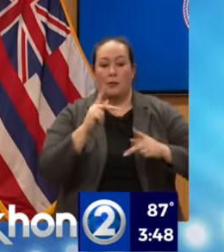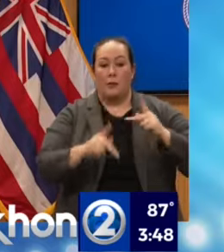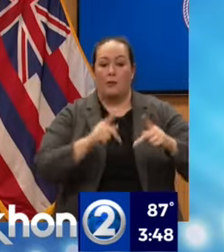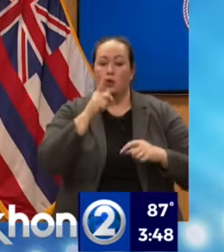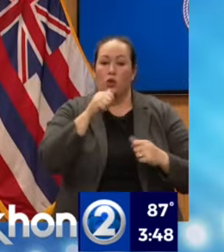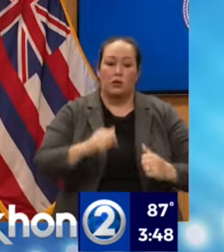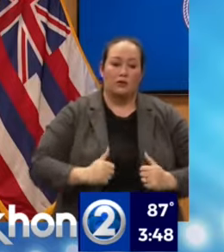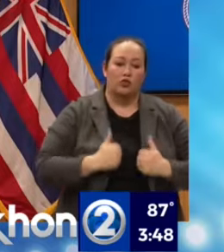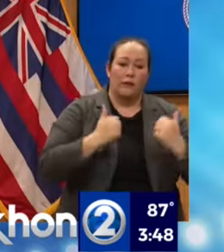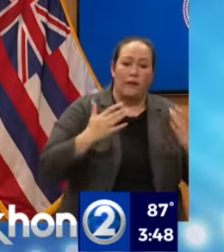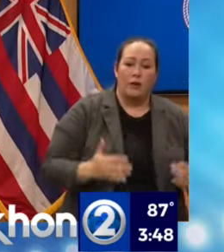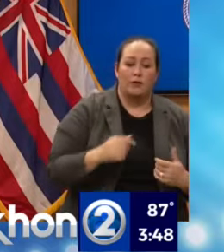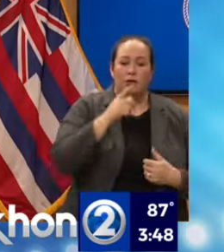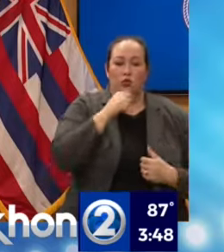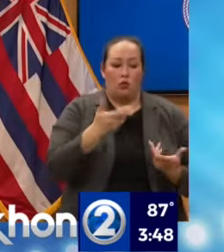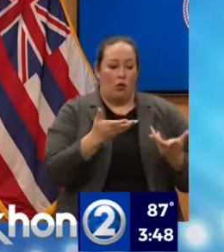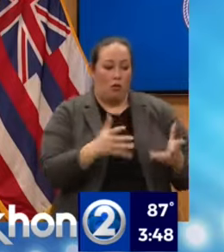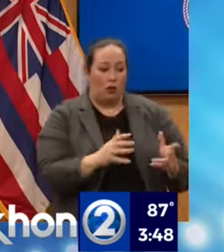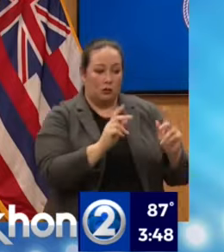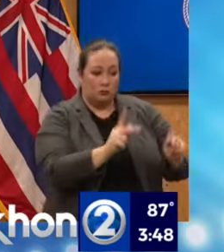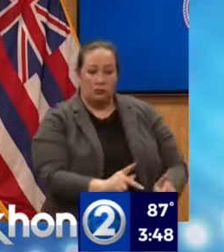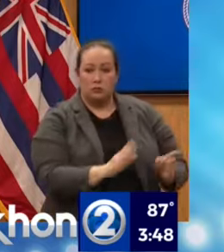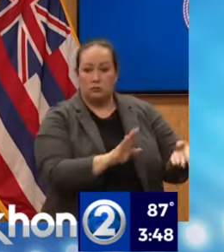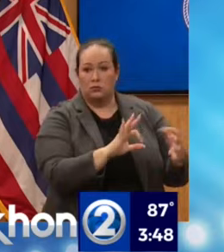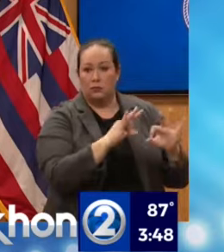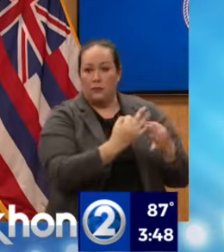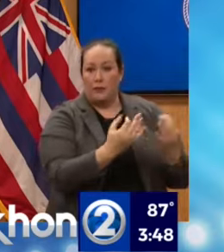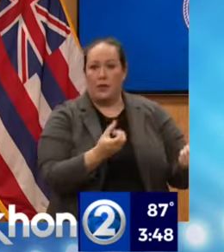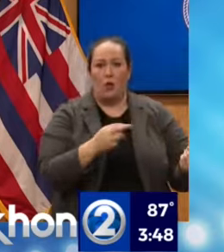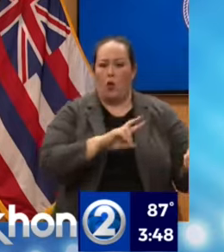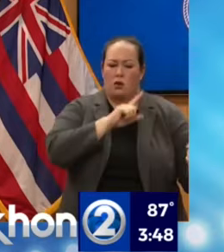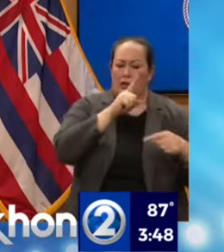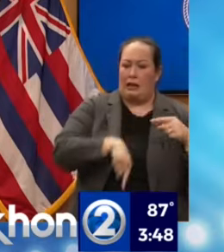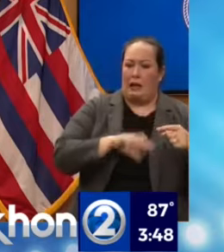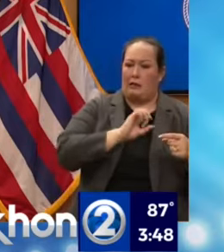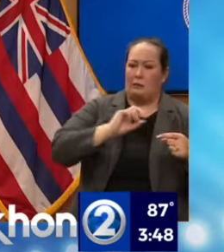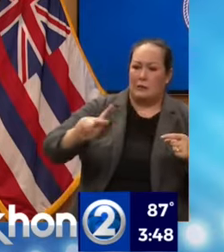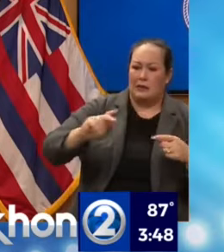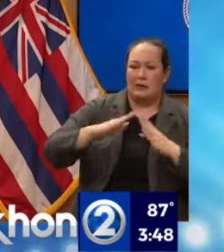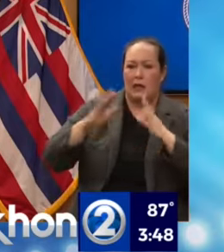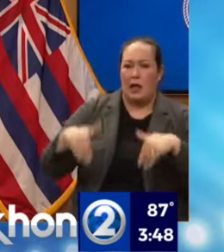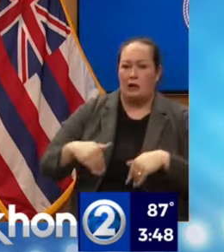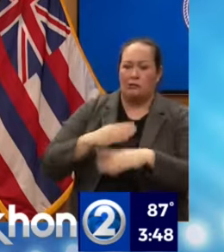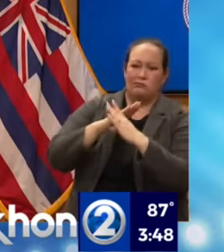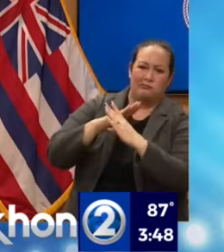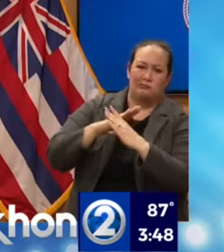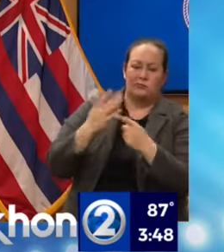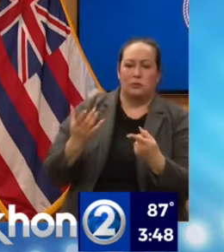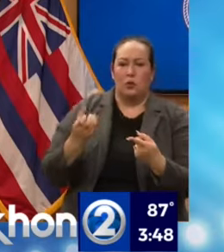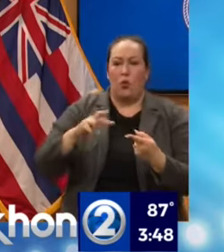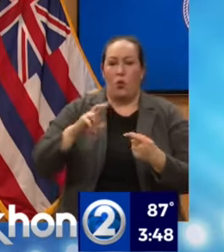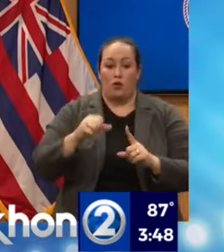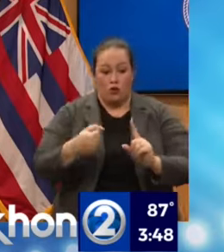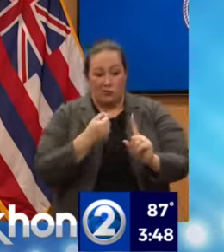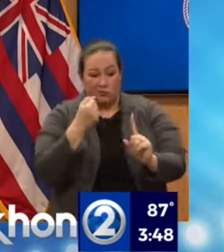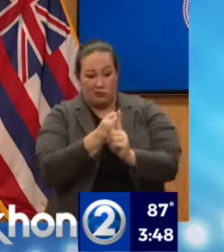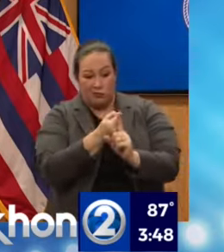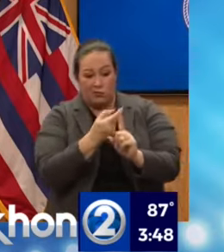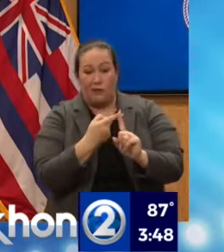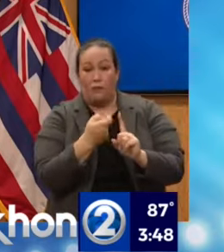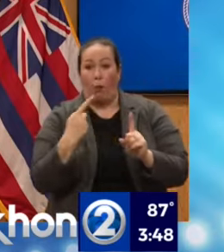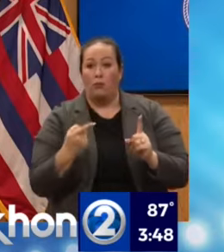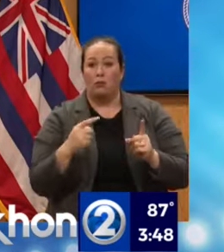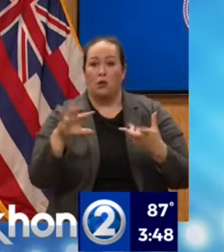who either lost loved ones or you can't get back to your house or you think you've been impacted by this